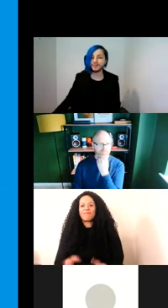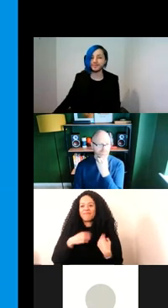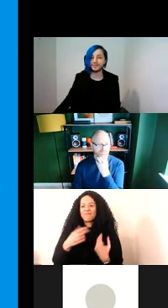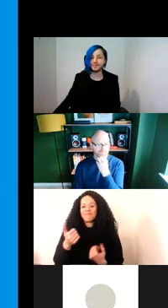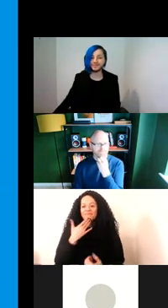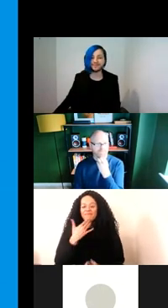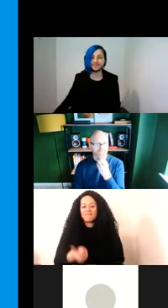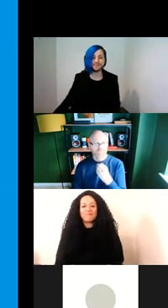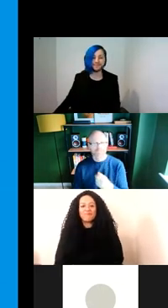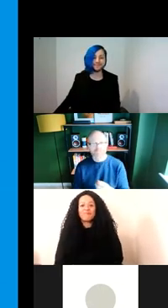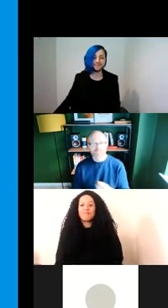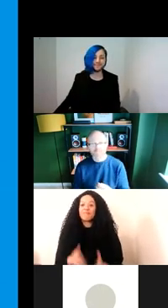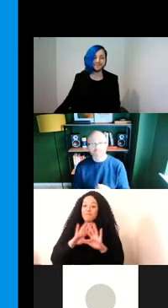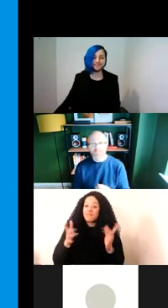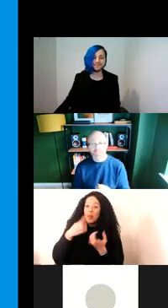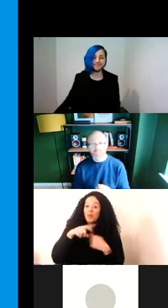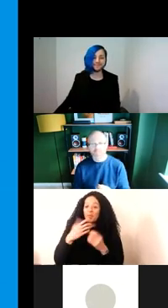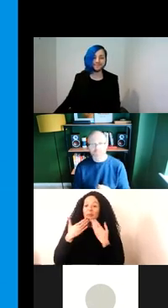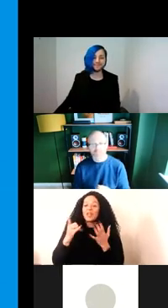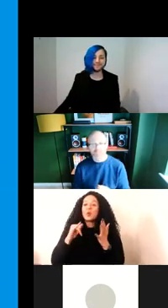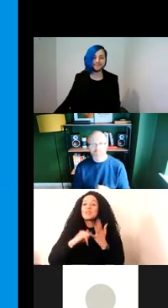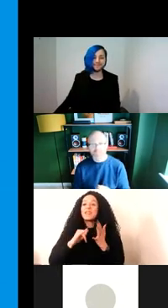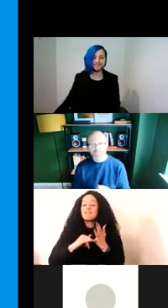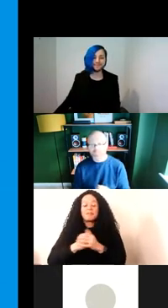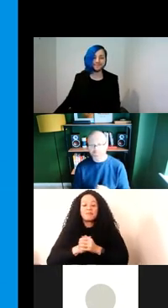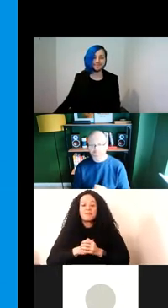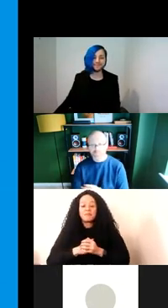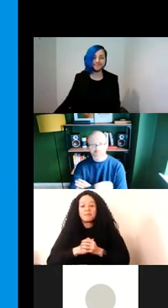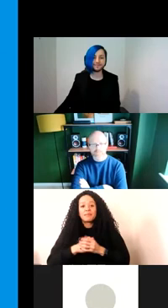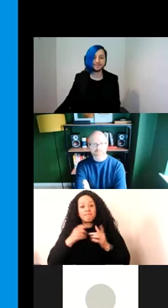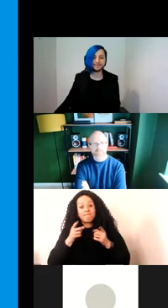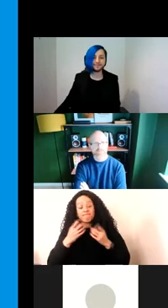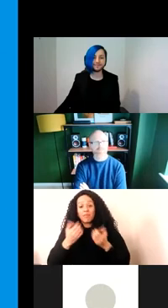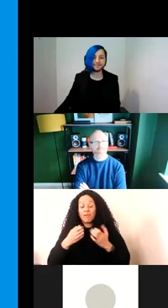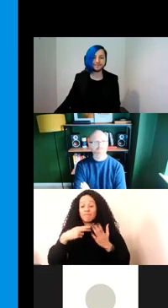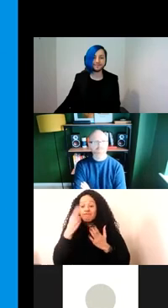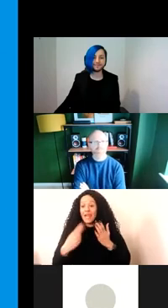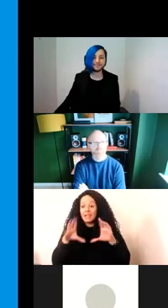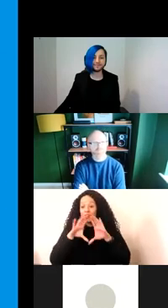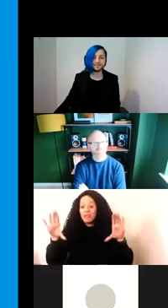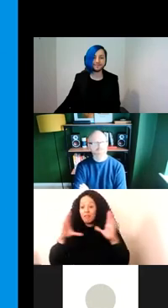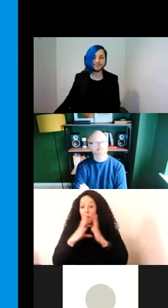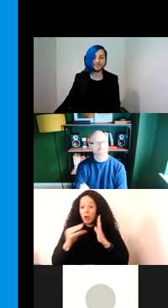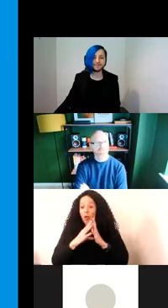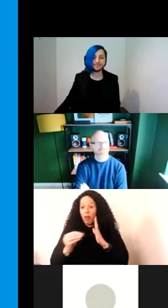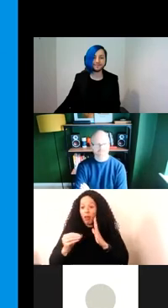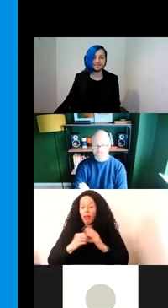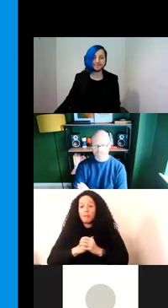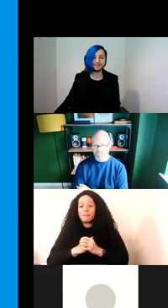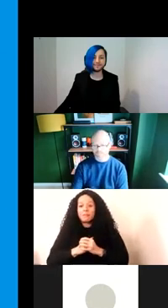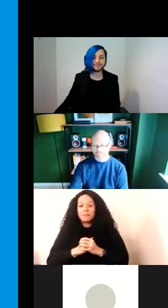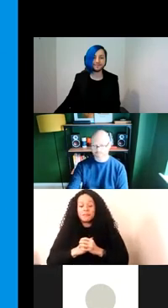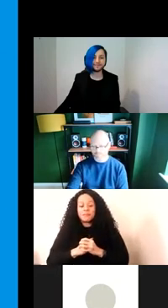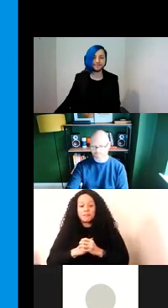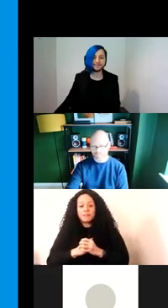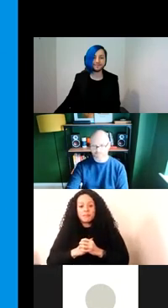Everyone can thank Stephen. So here we've got an illustrative example model. This